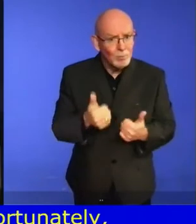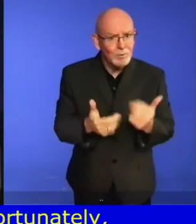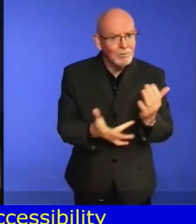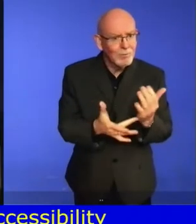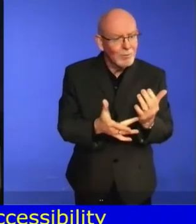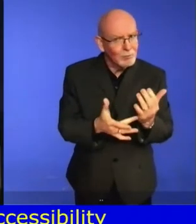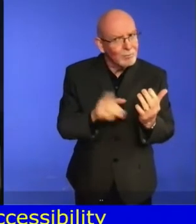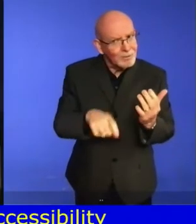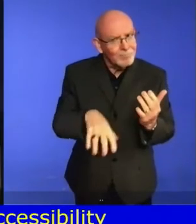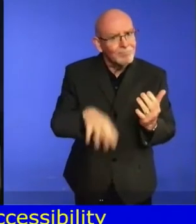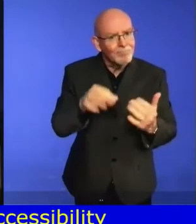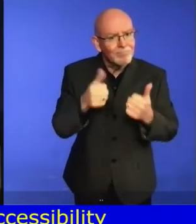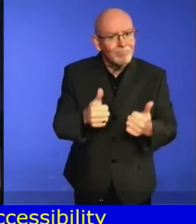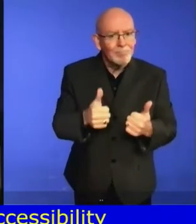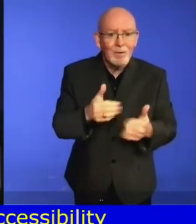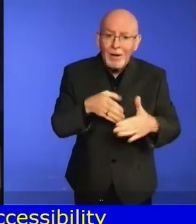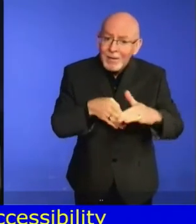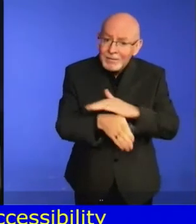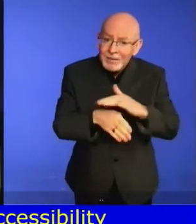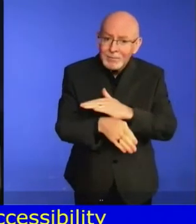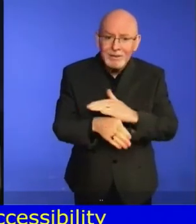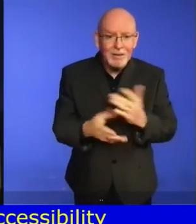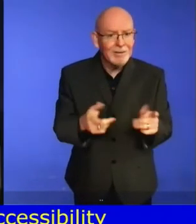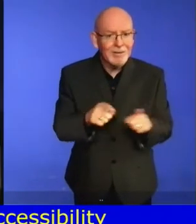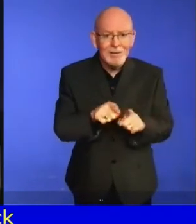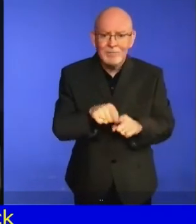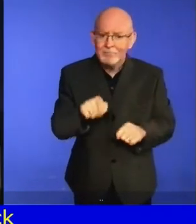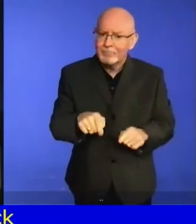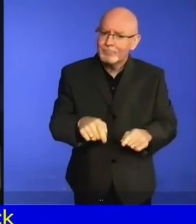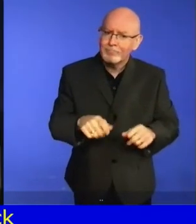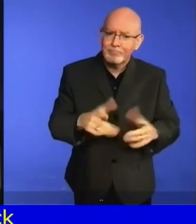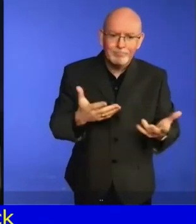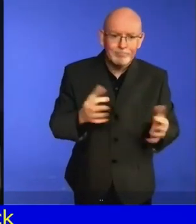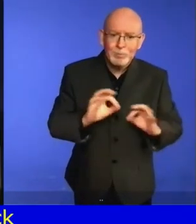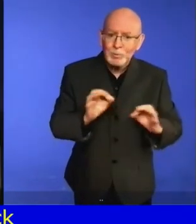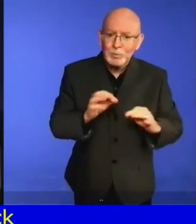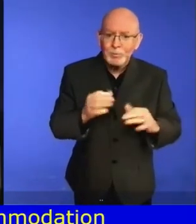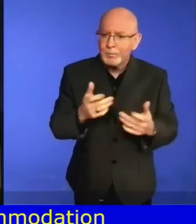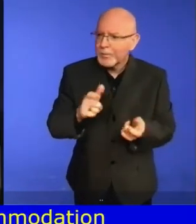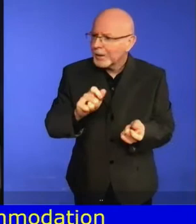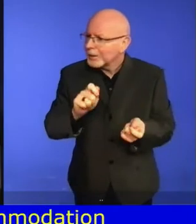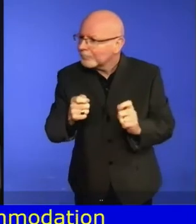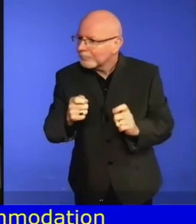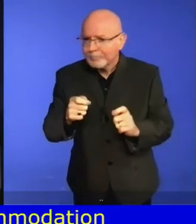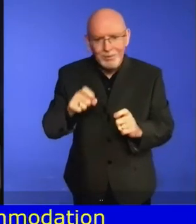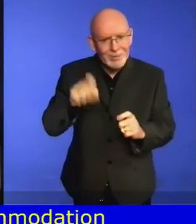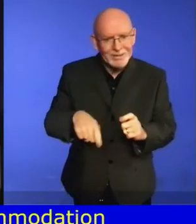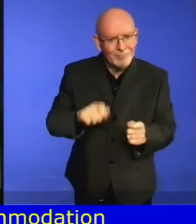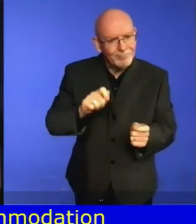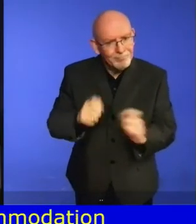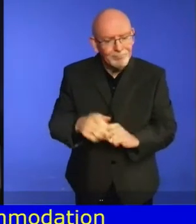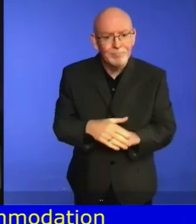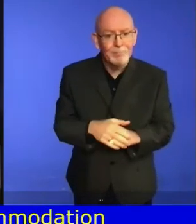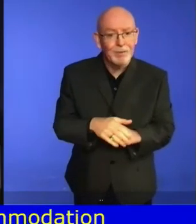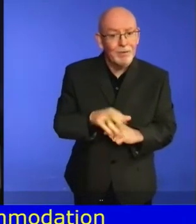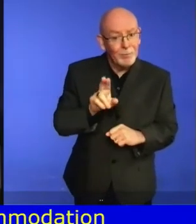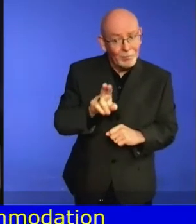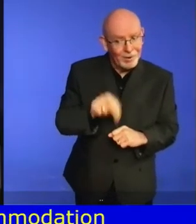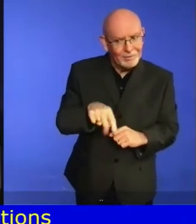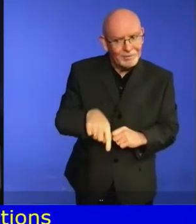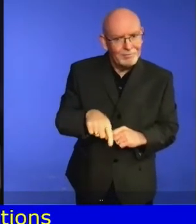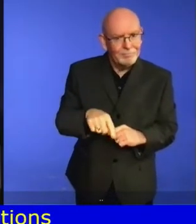The online platforms pose several challenges, one of which is inaccessibility for persons with visual impairment, resulting